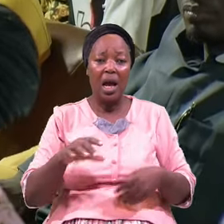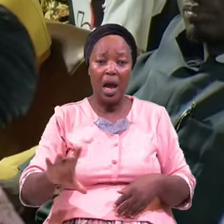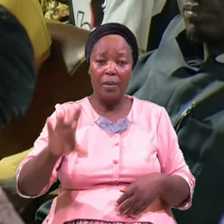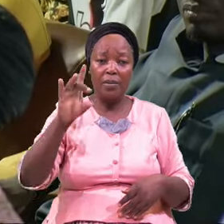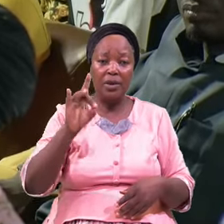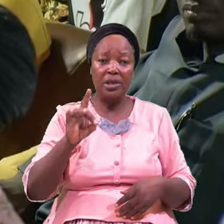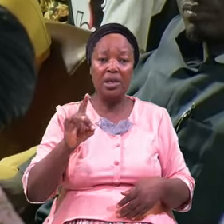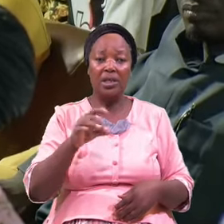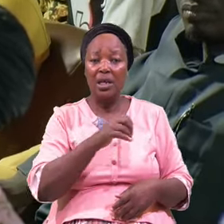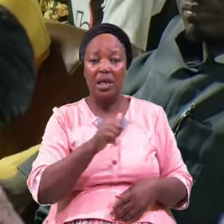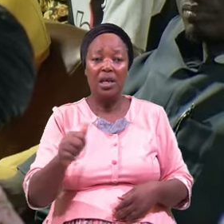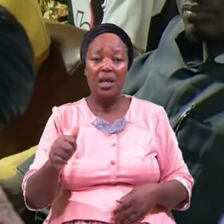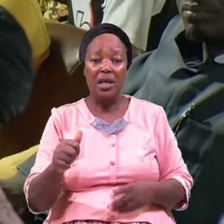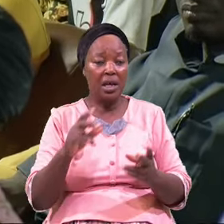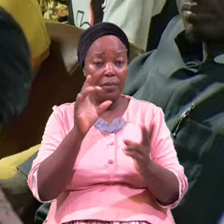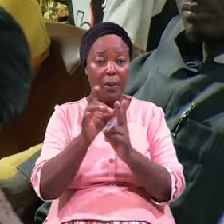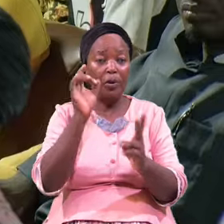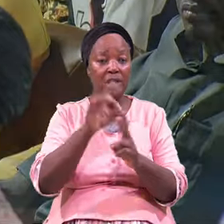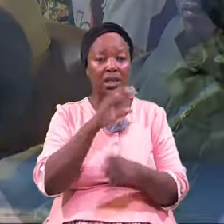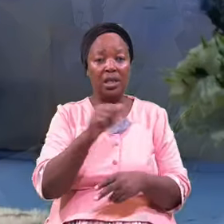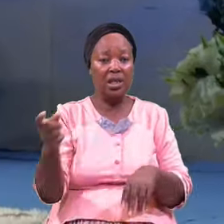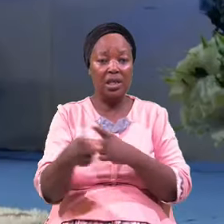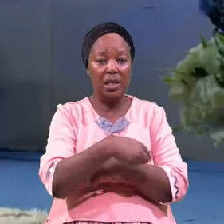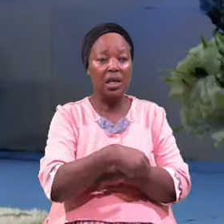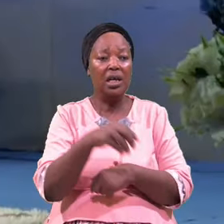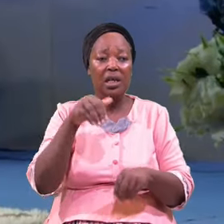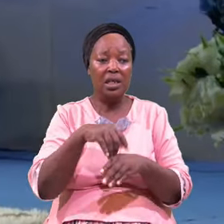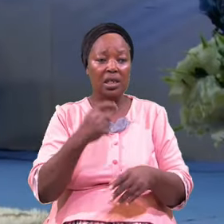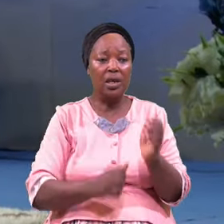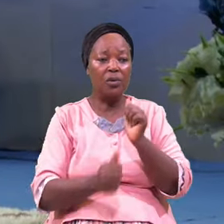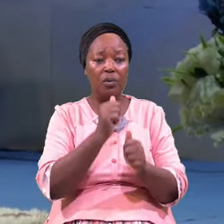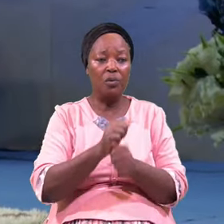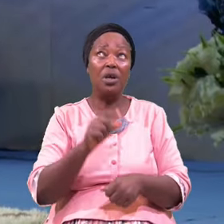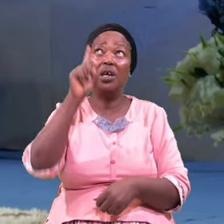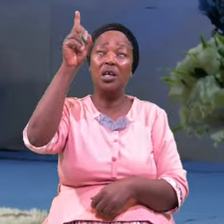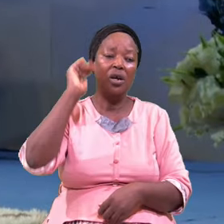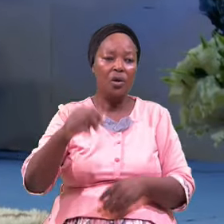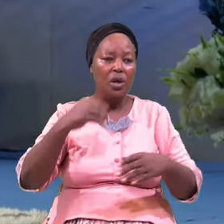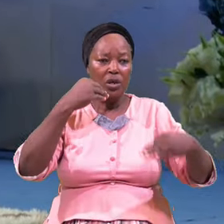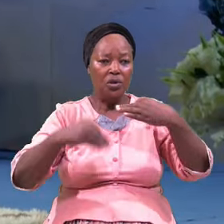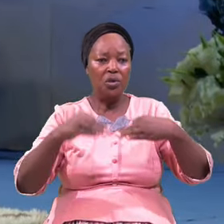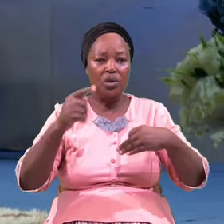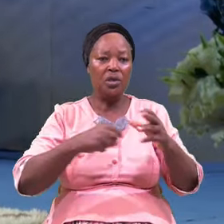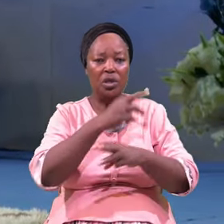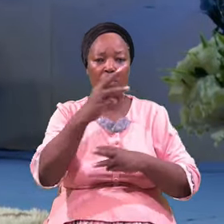The Which He Will Judge The World In Righteousness